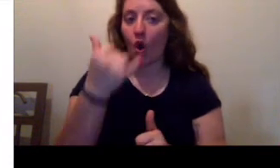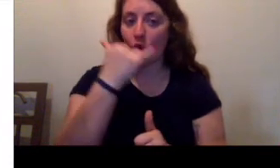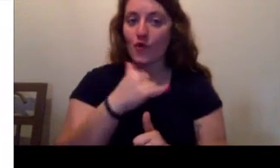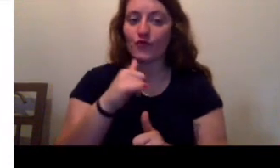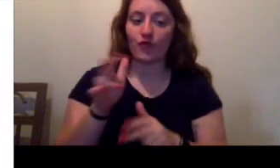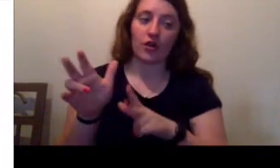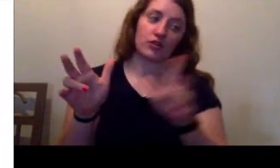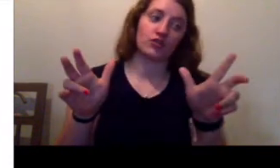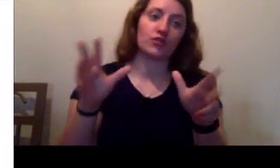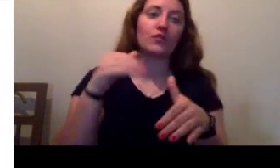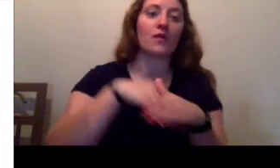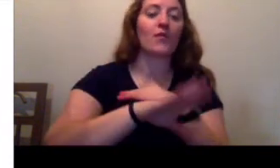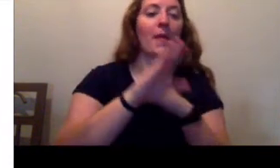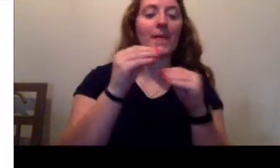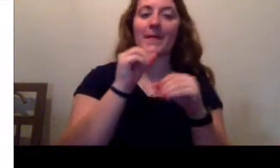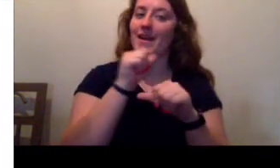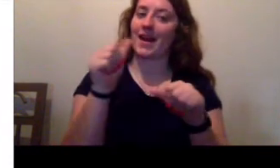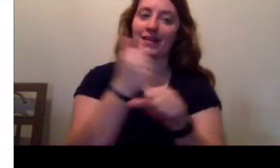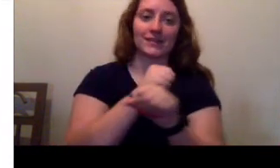taken them into danger.